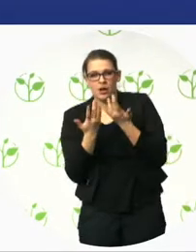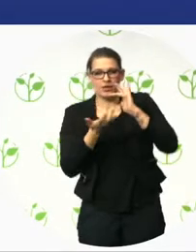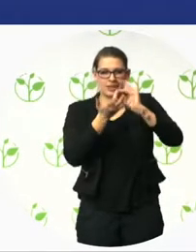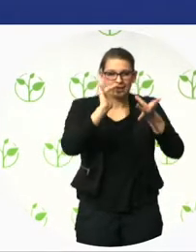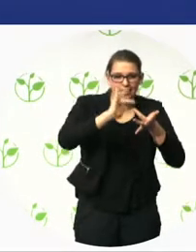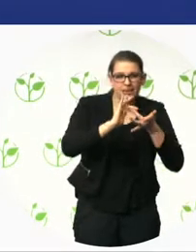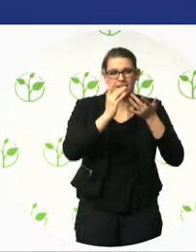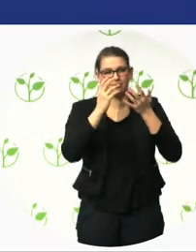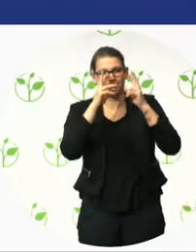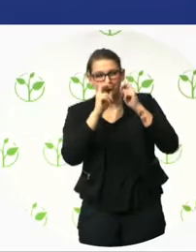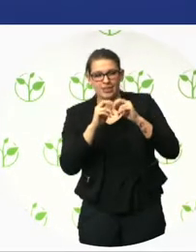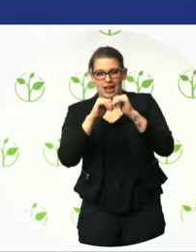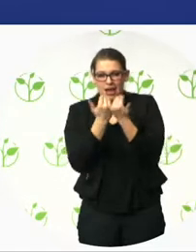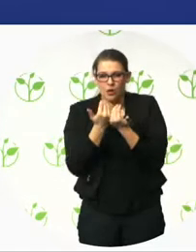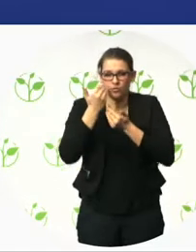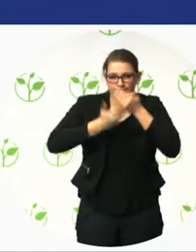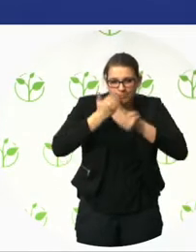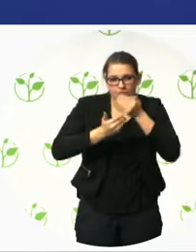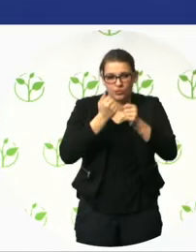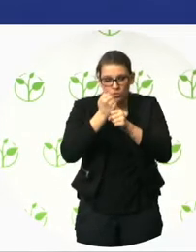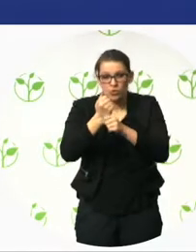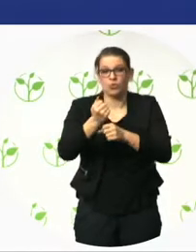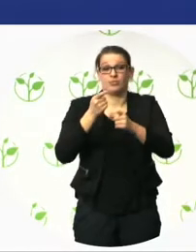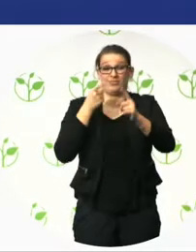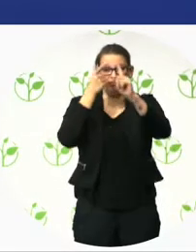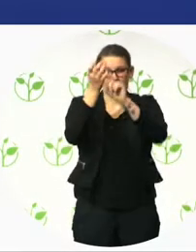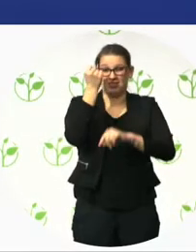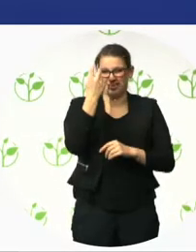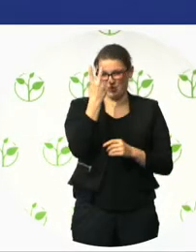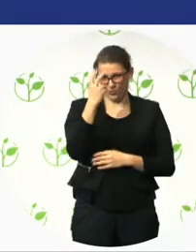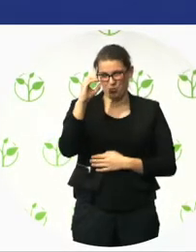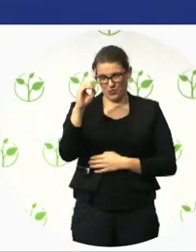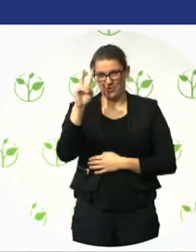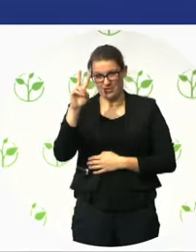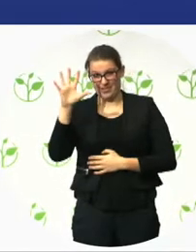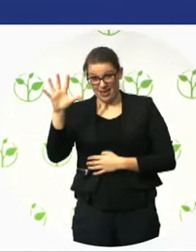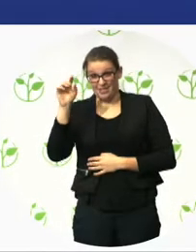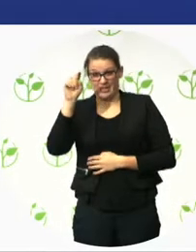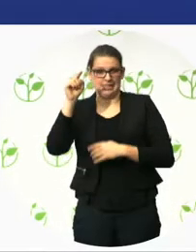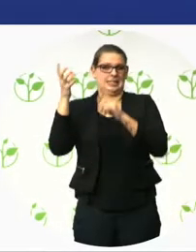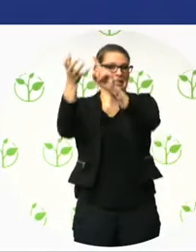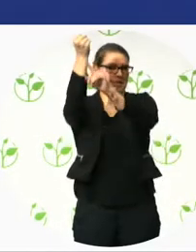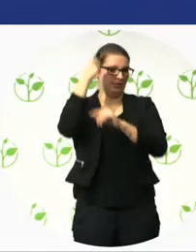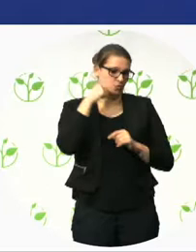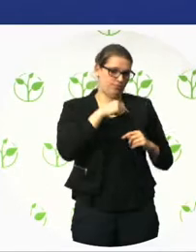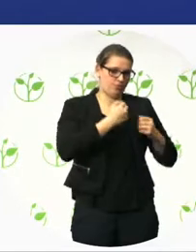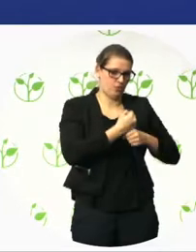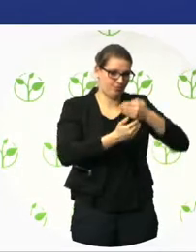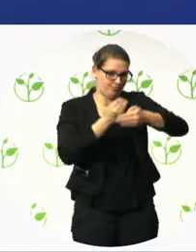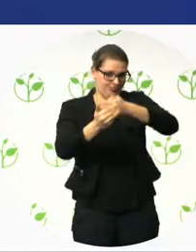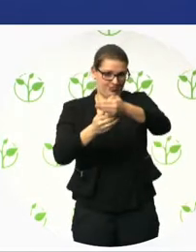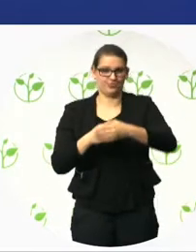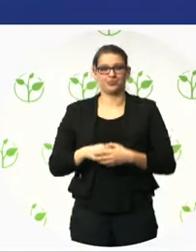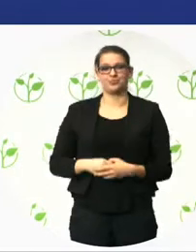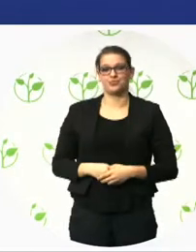That means there are lots of stakeholders and all relevant agencies in Oslo should have a strategy.